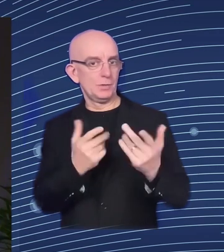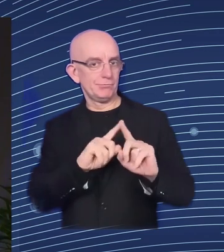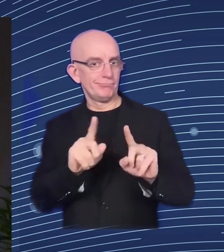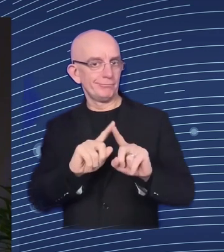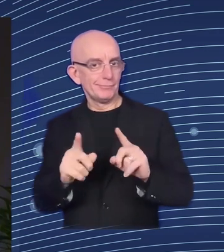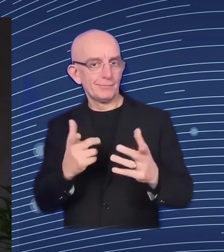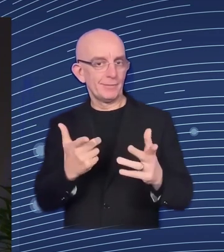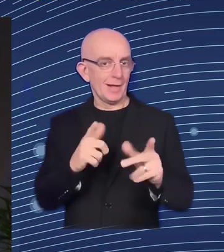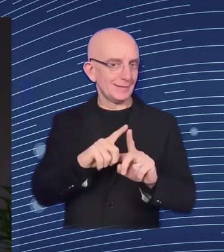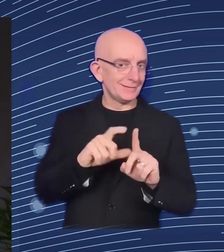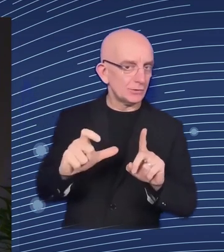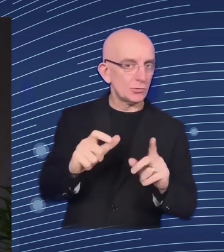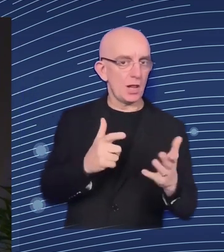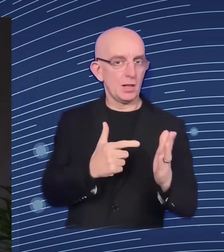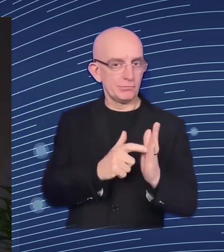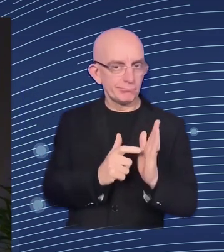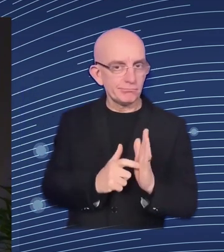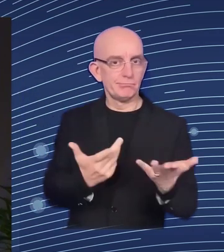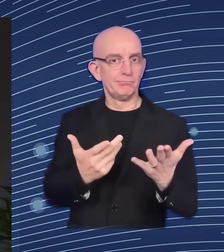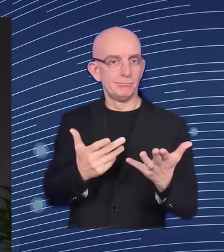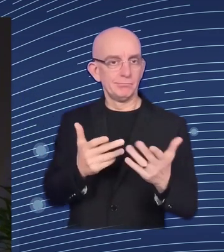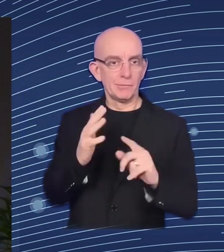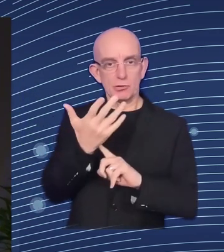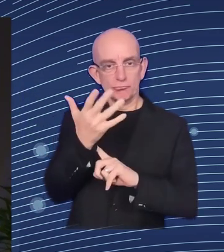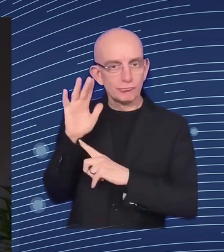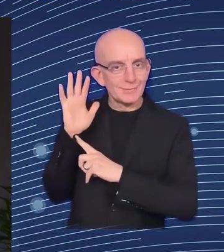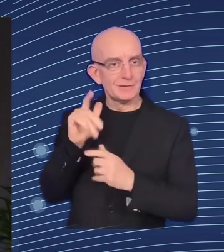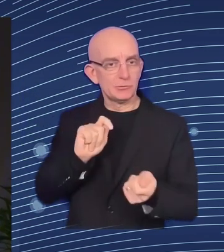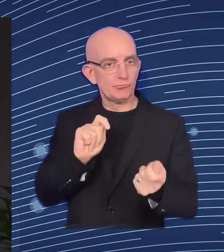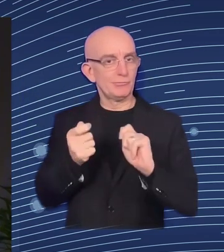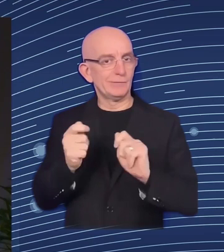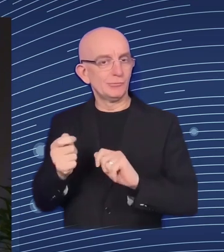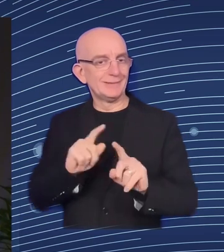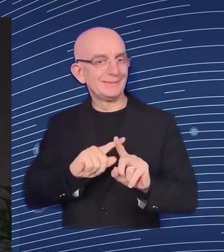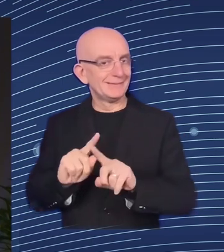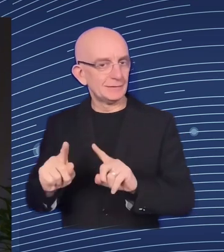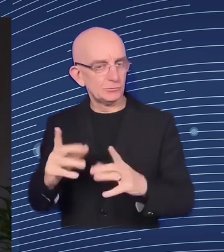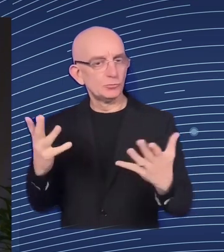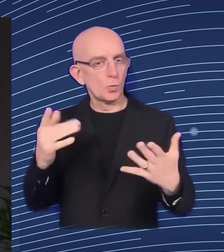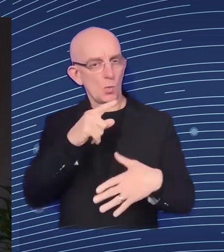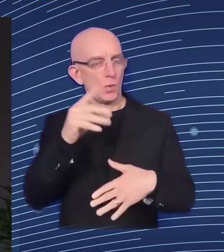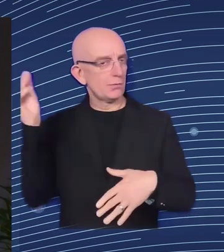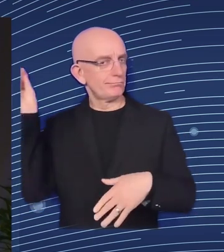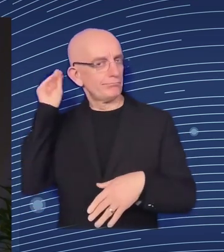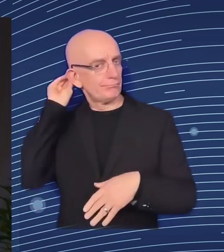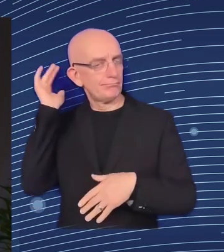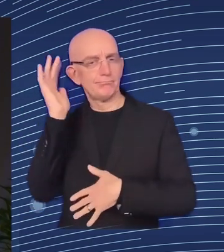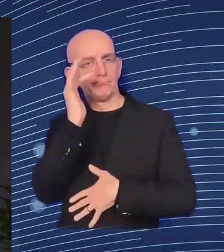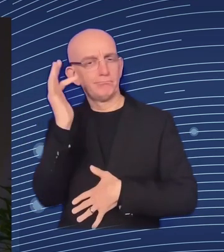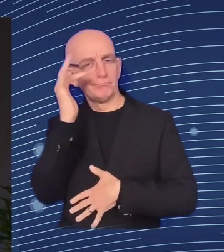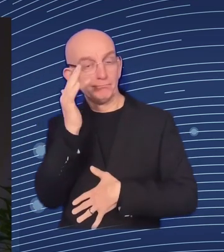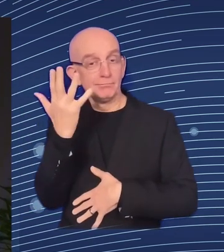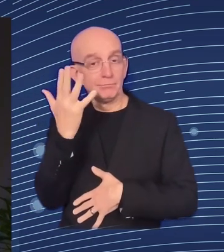European Commission has actually published around a year ago a communication on better use of the